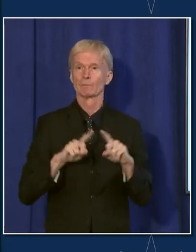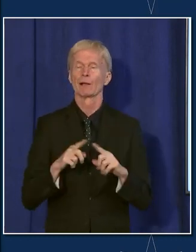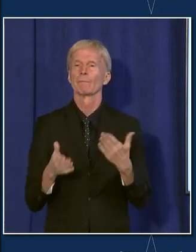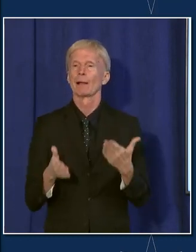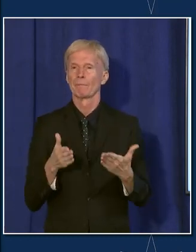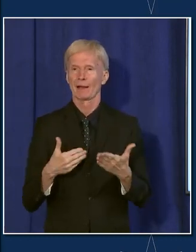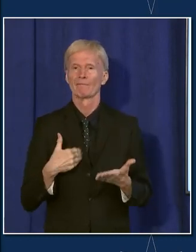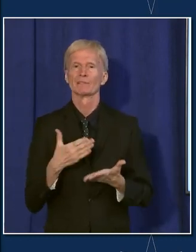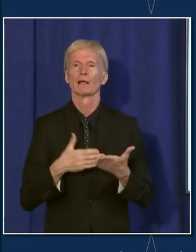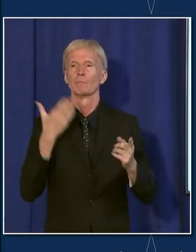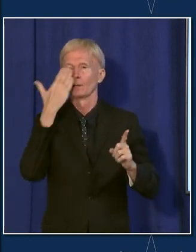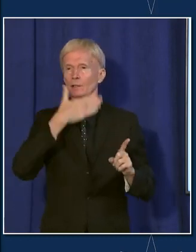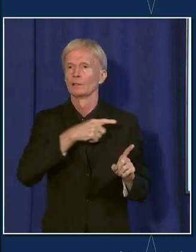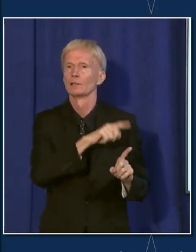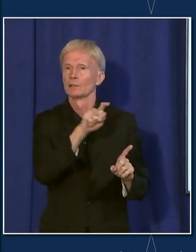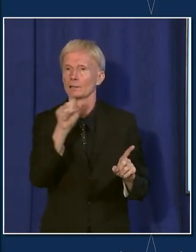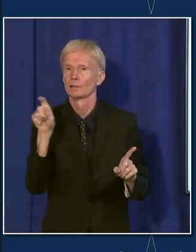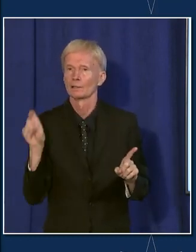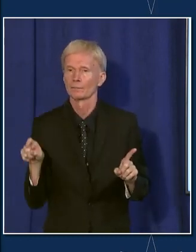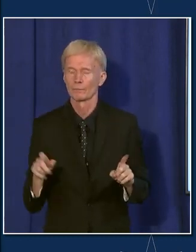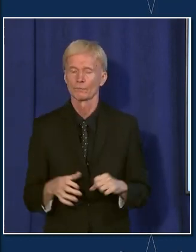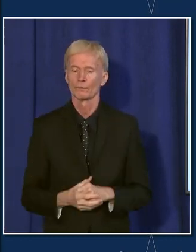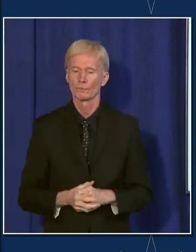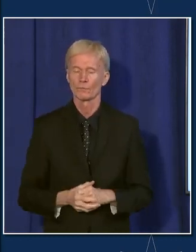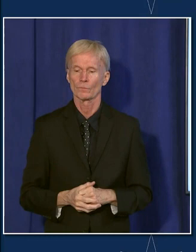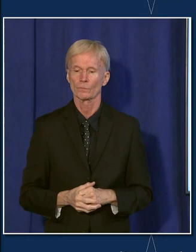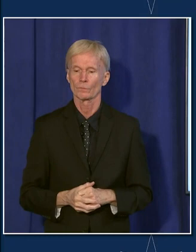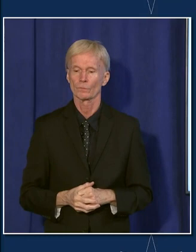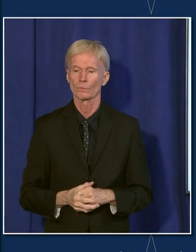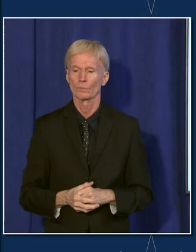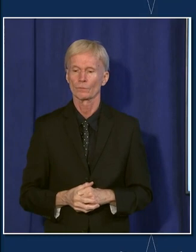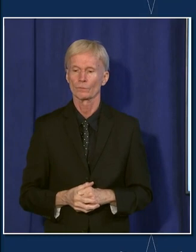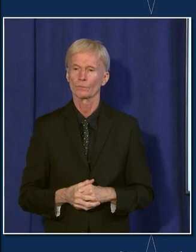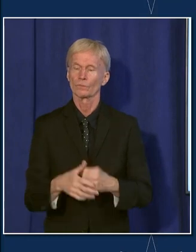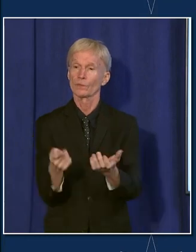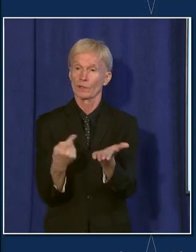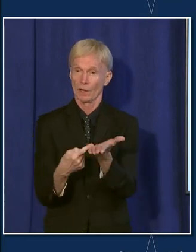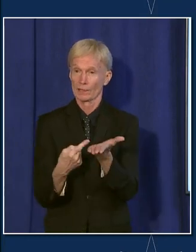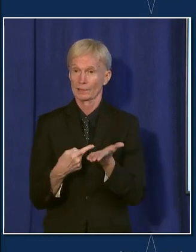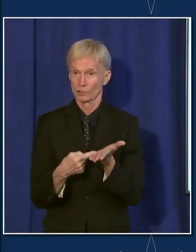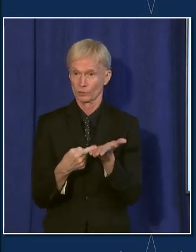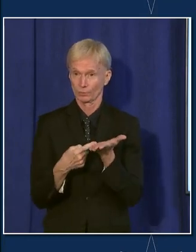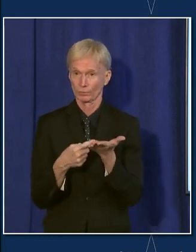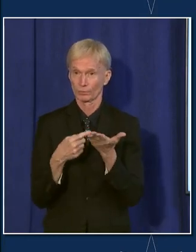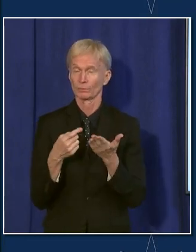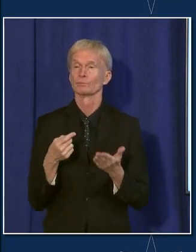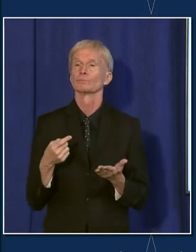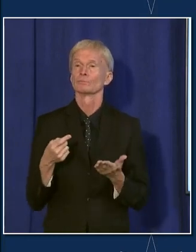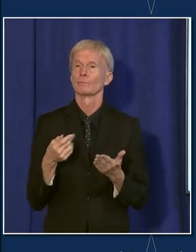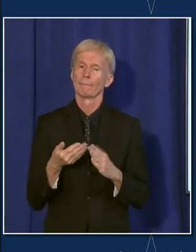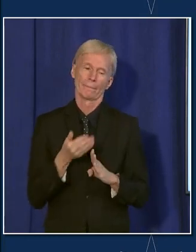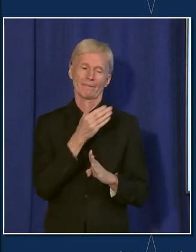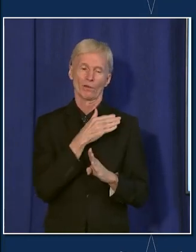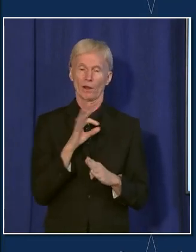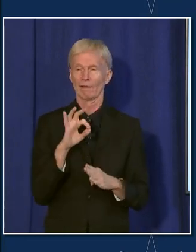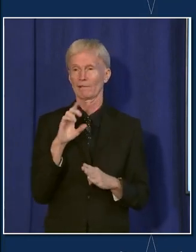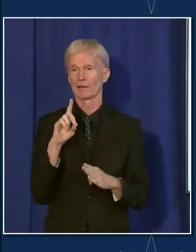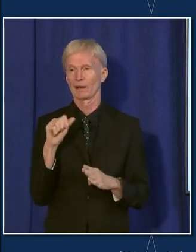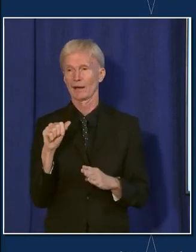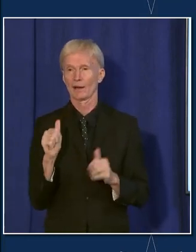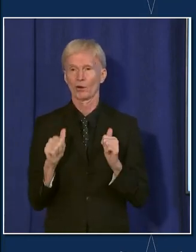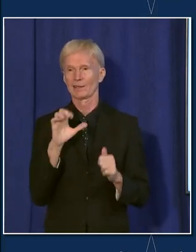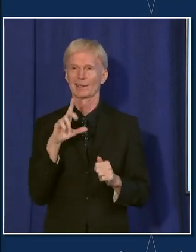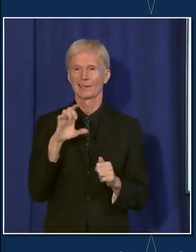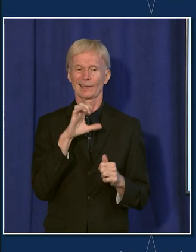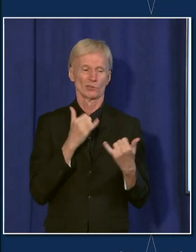I think, you know, there is this, some conversation that was already getting out even ahead of FDA or CDC